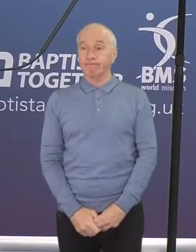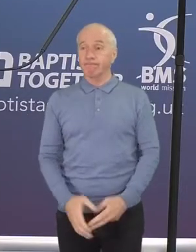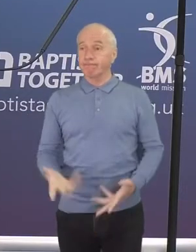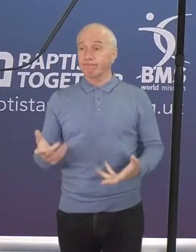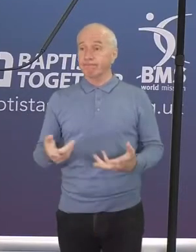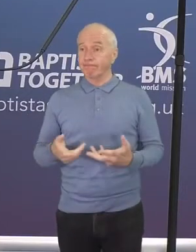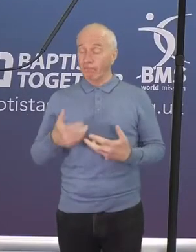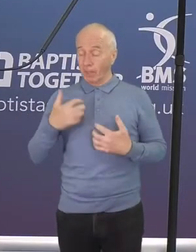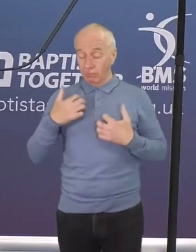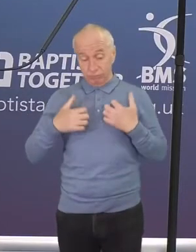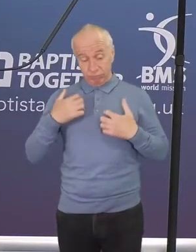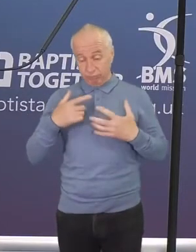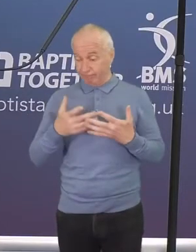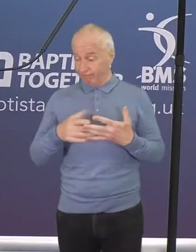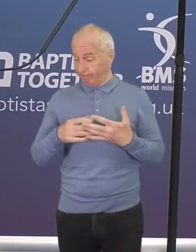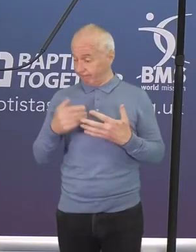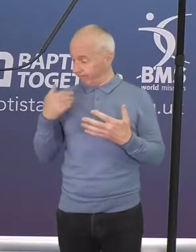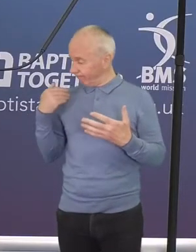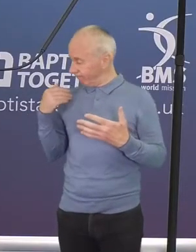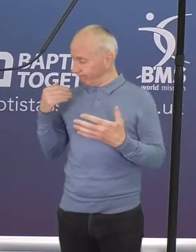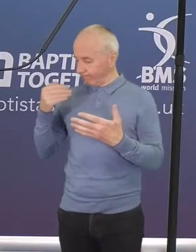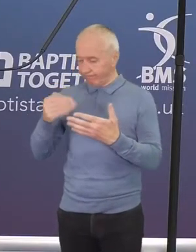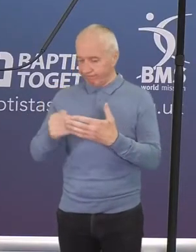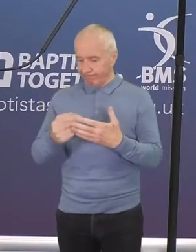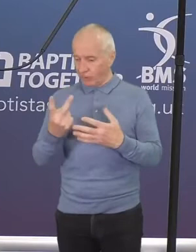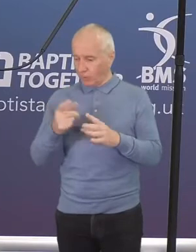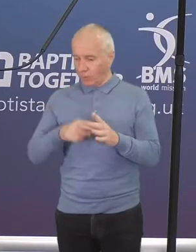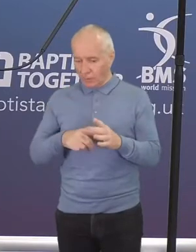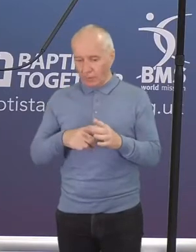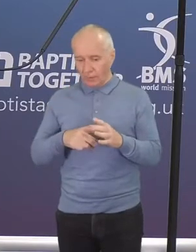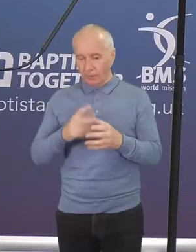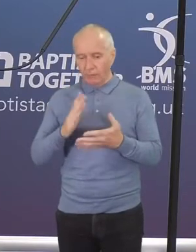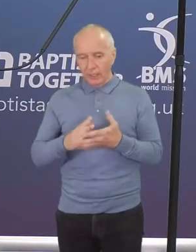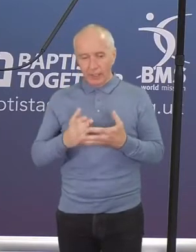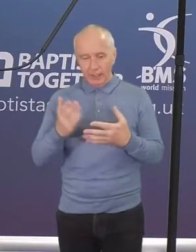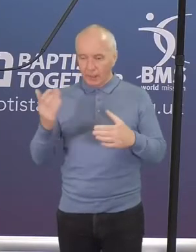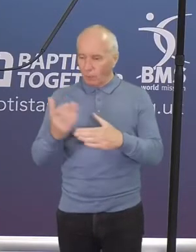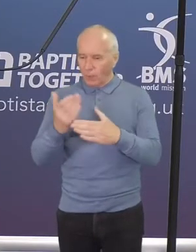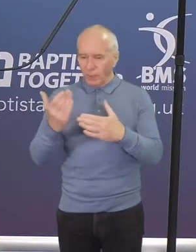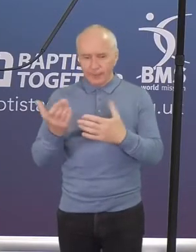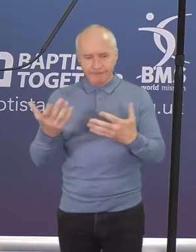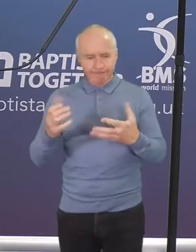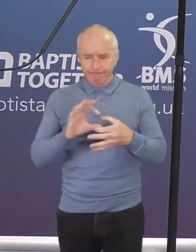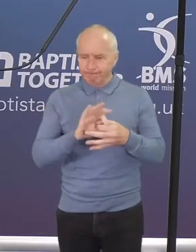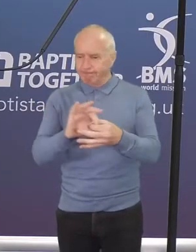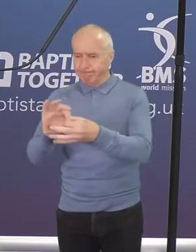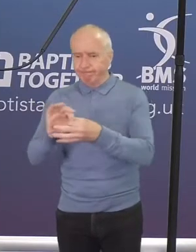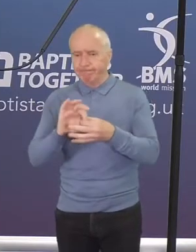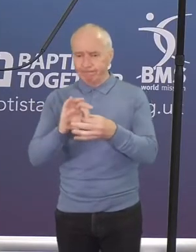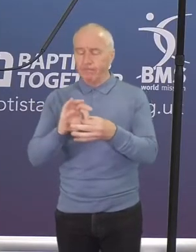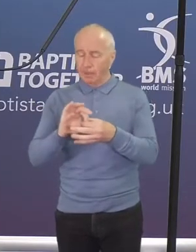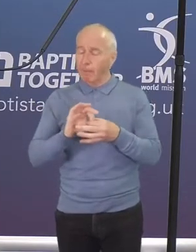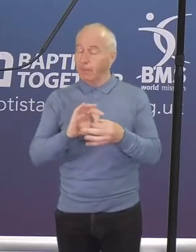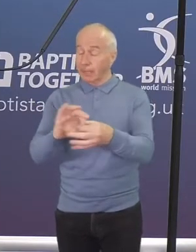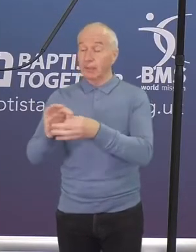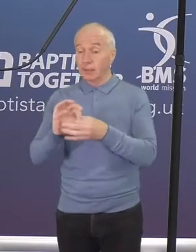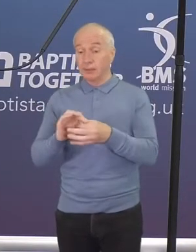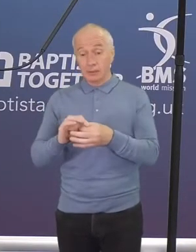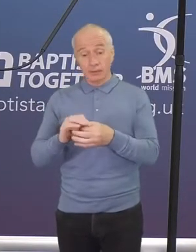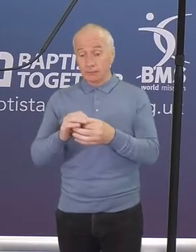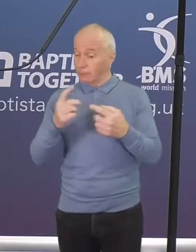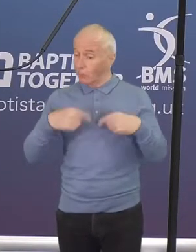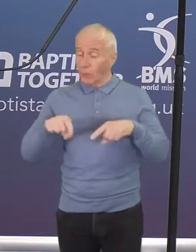over the last couple of years. We've been learning how to work together better as a movement. We're still learning,